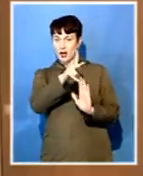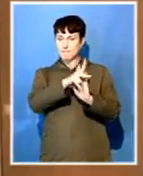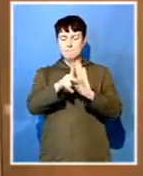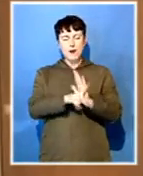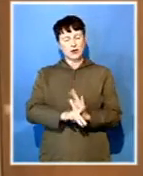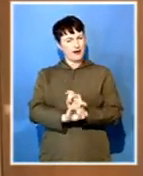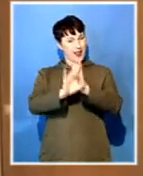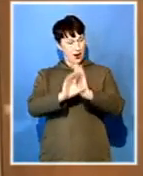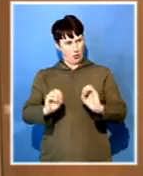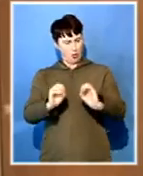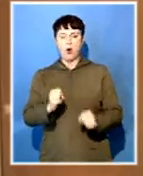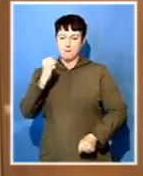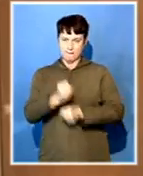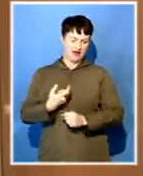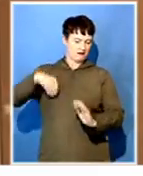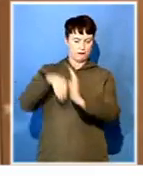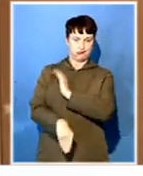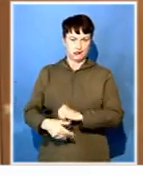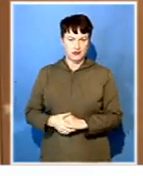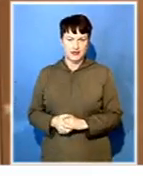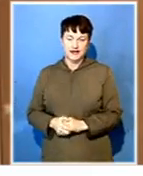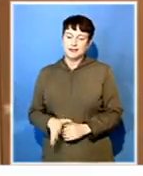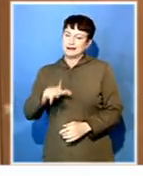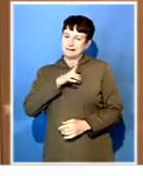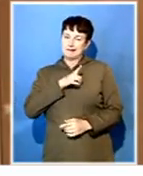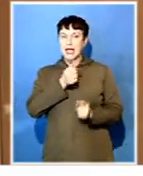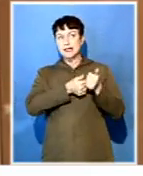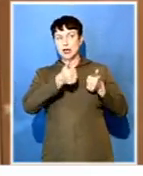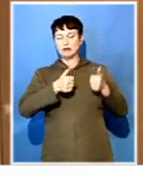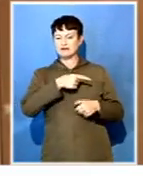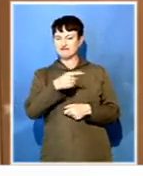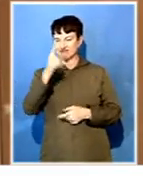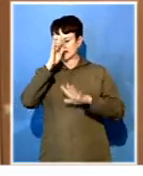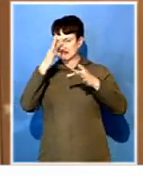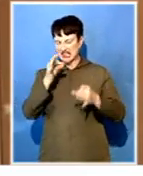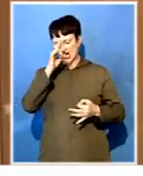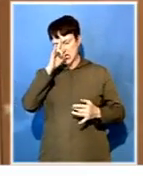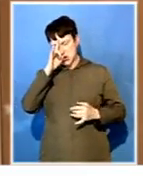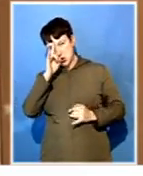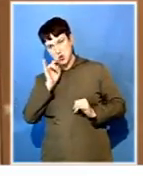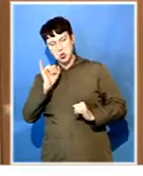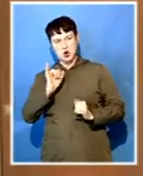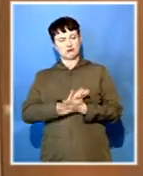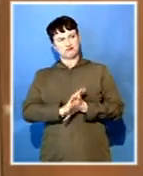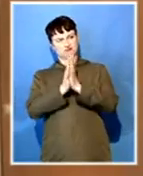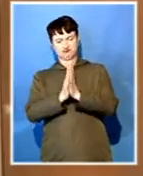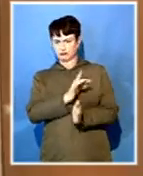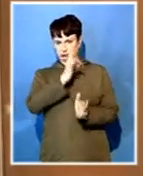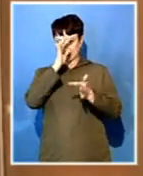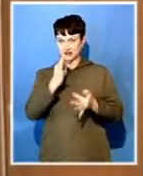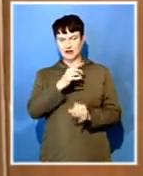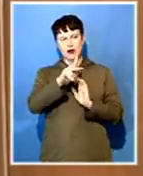incoherent. This arises out of rogue and reckless decisions on the part of the executive and the president in particular. The policy